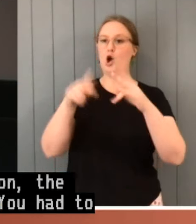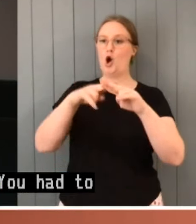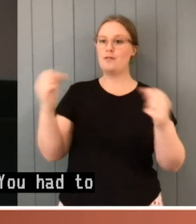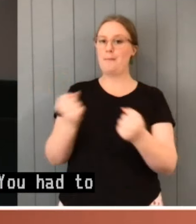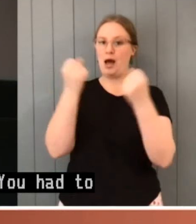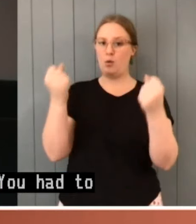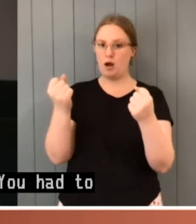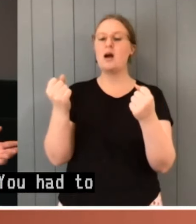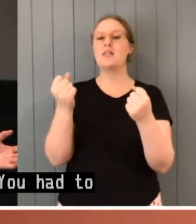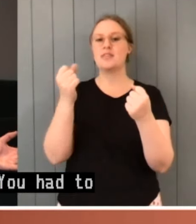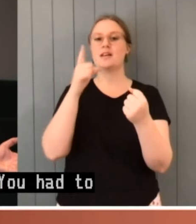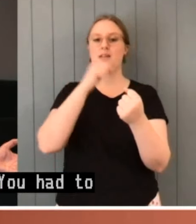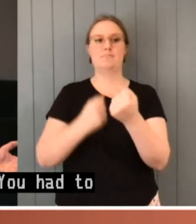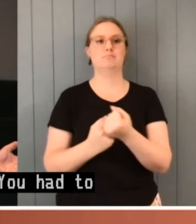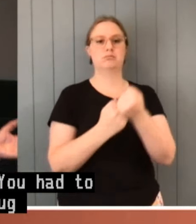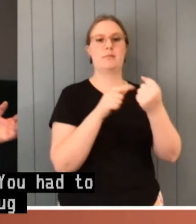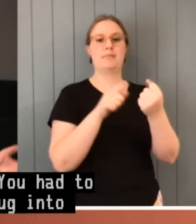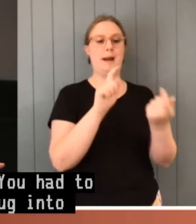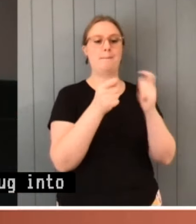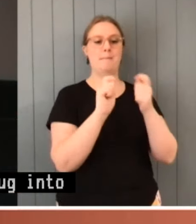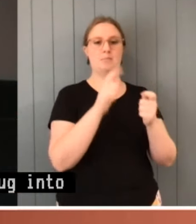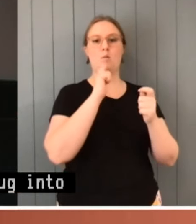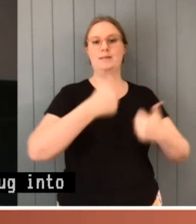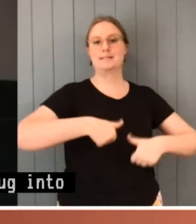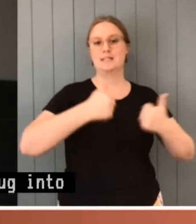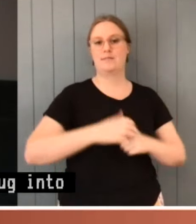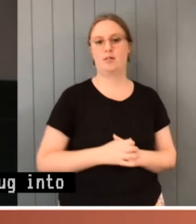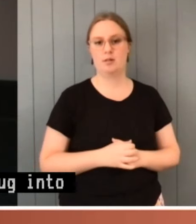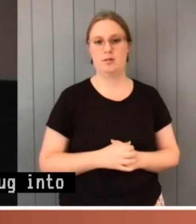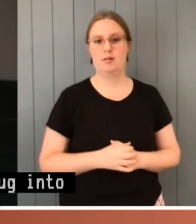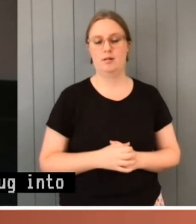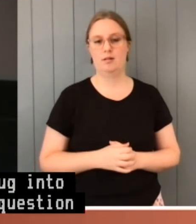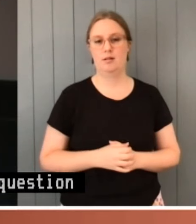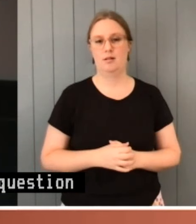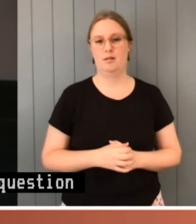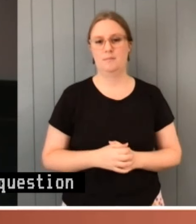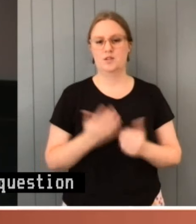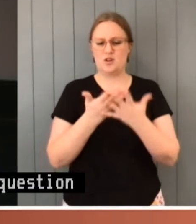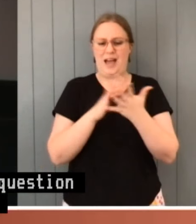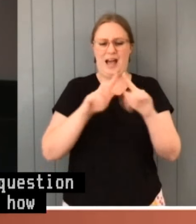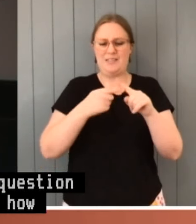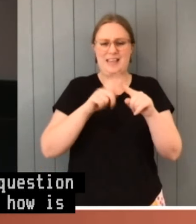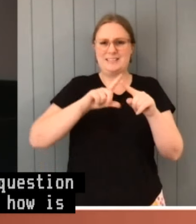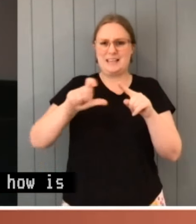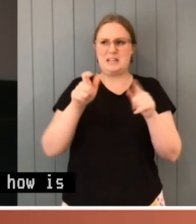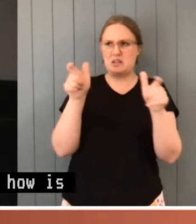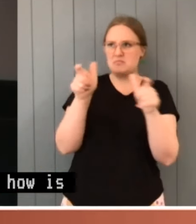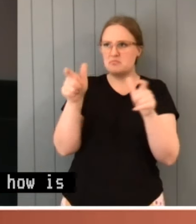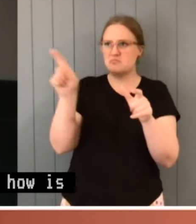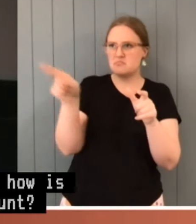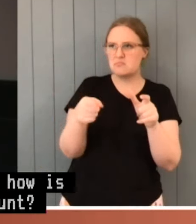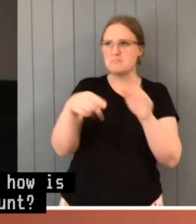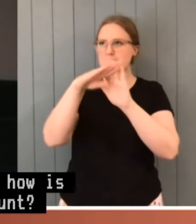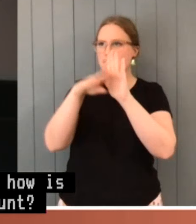So, the general question that arises from this is, how is the executive held to account? The judicial process is an ad hoc mechanism